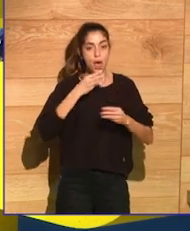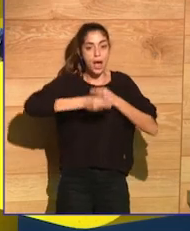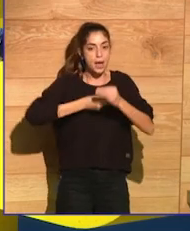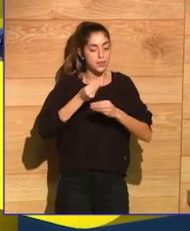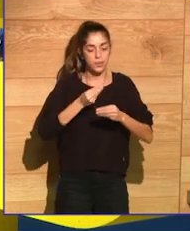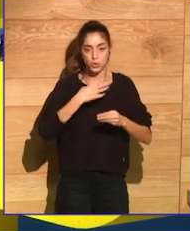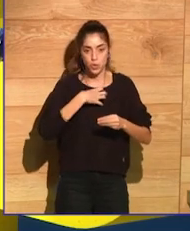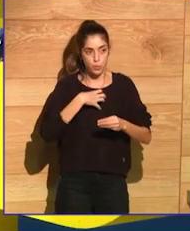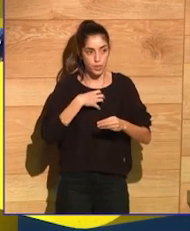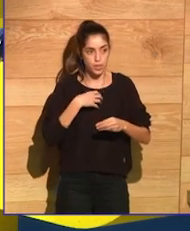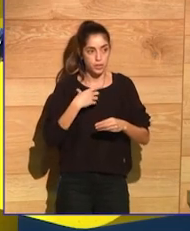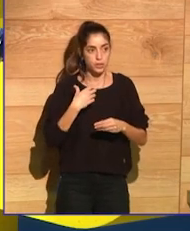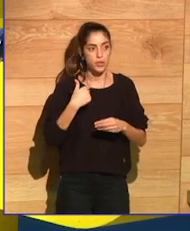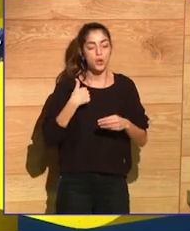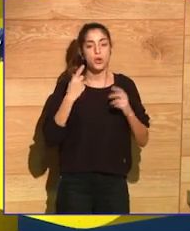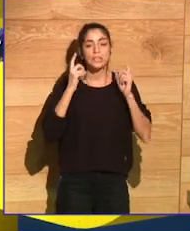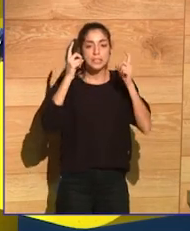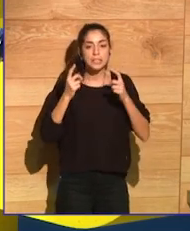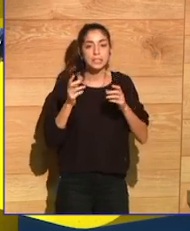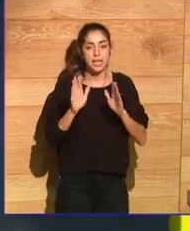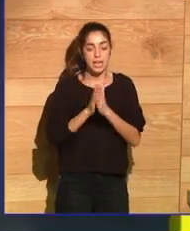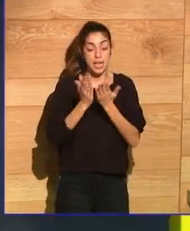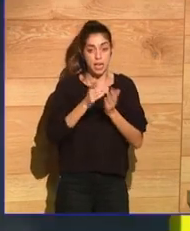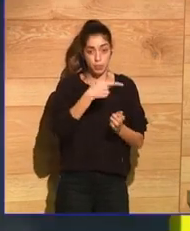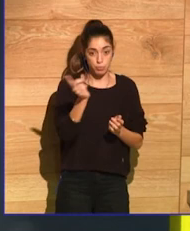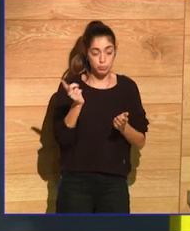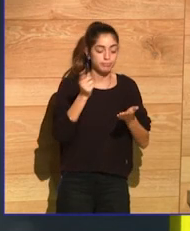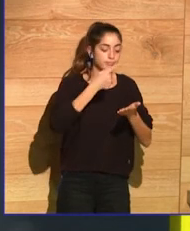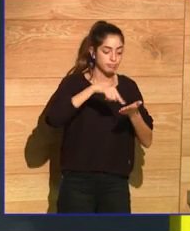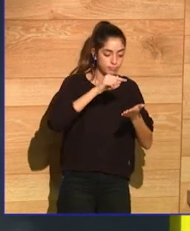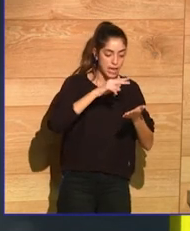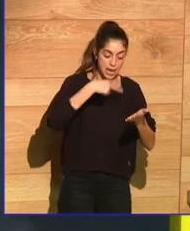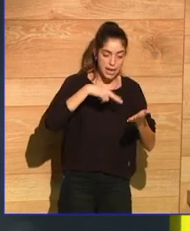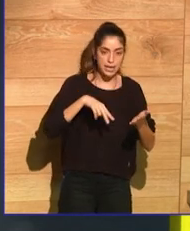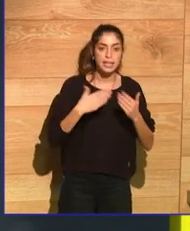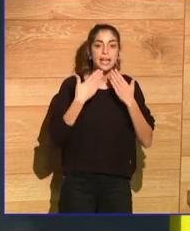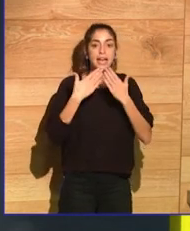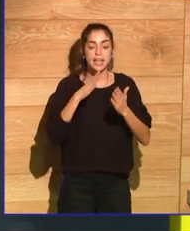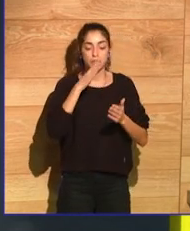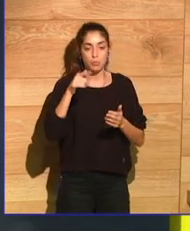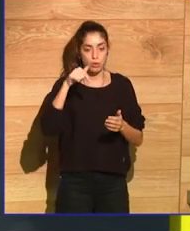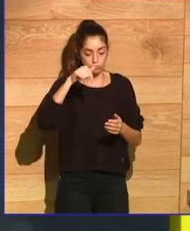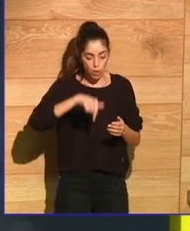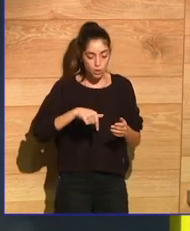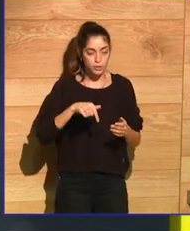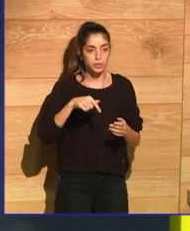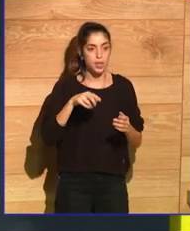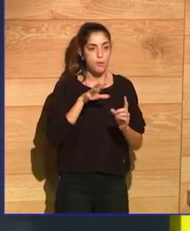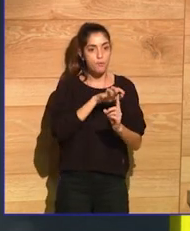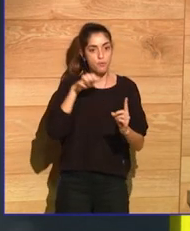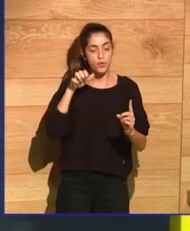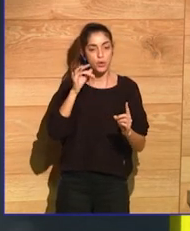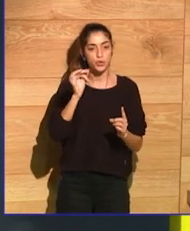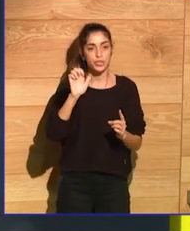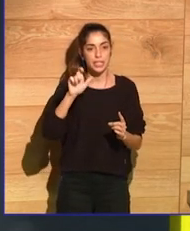for a while, but I cannot do it and I will then keep reading your books. Mr. Palanik, thank you so much